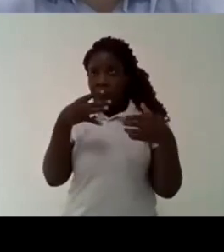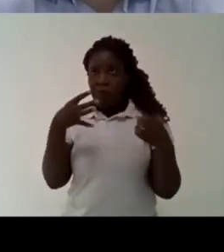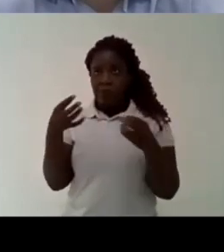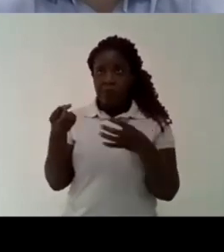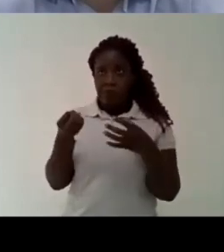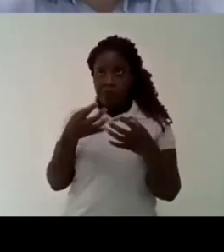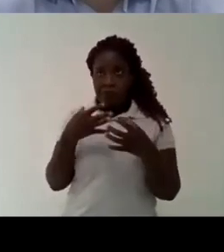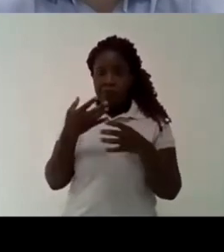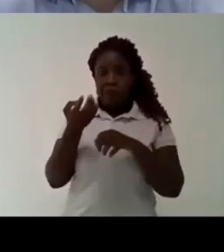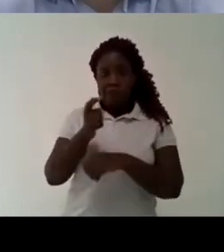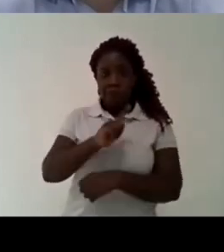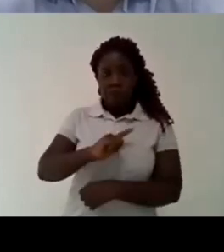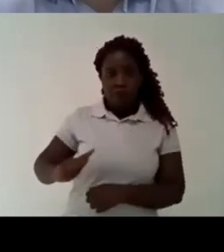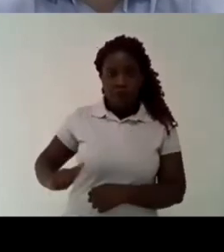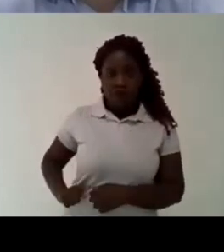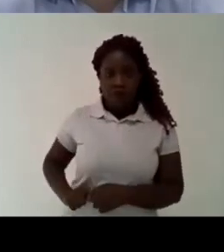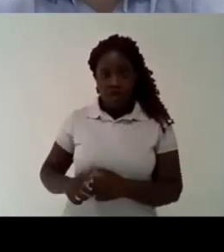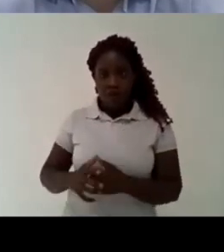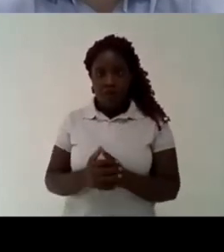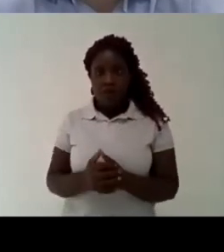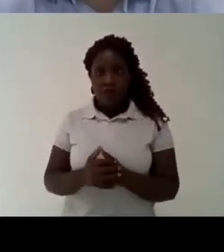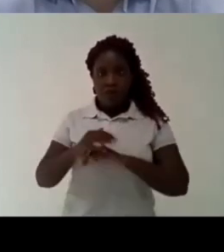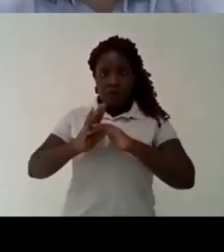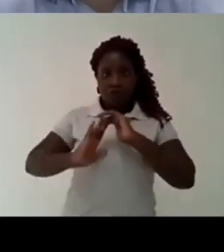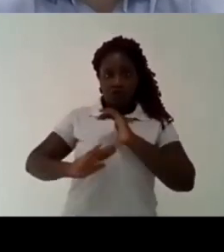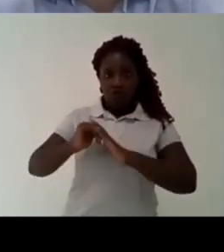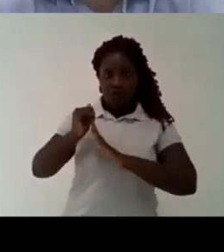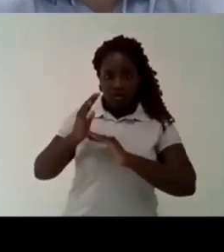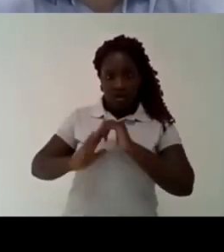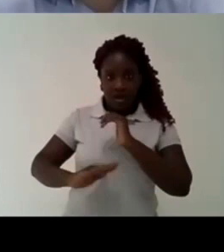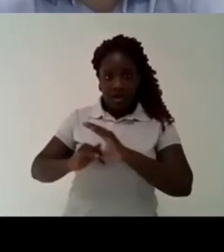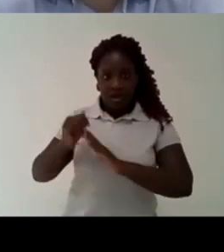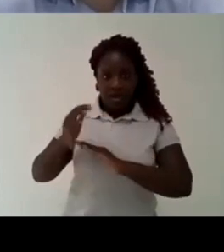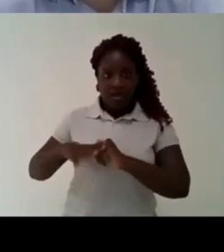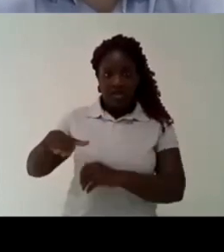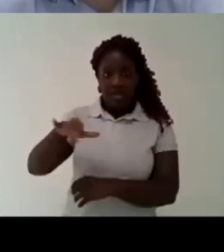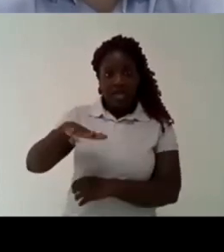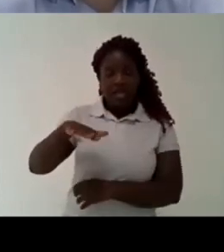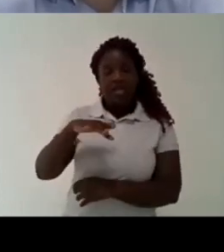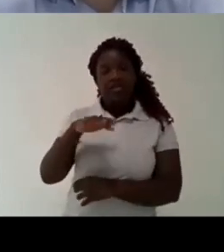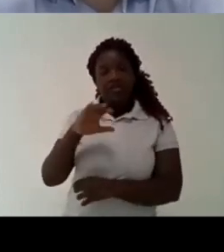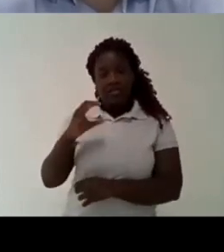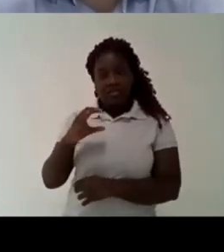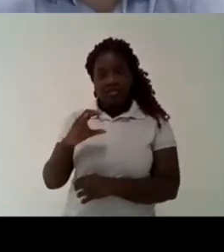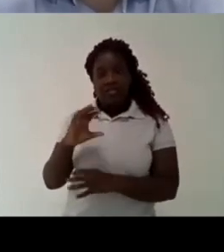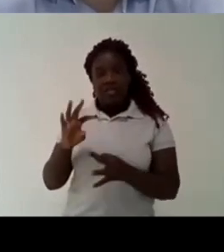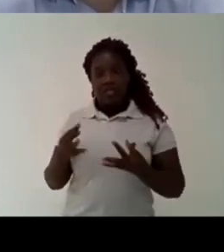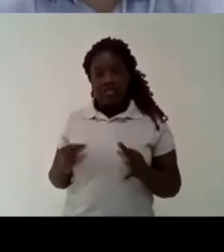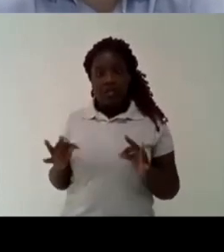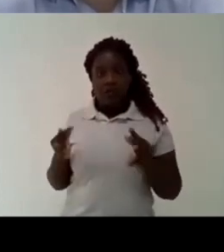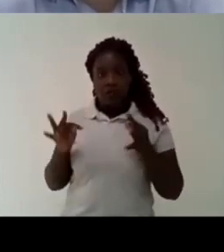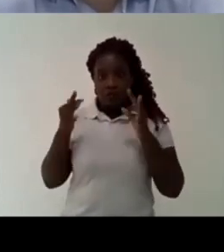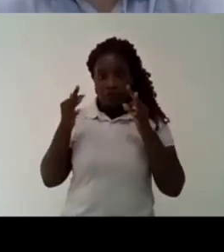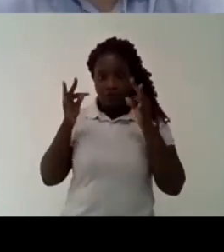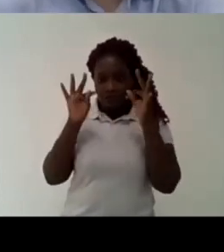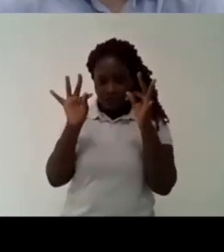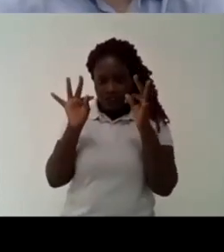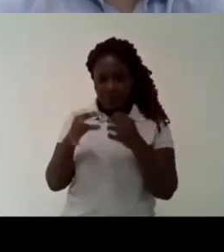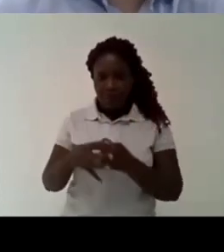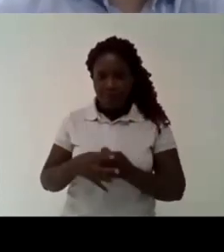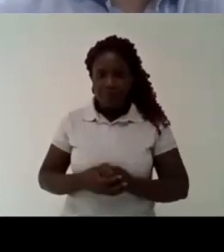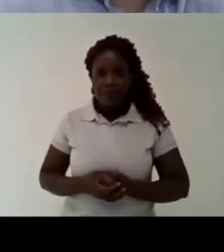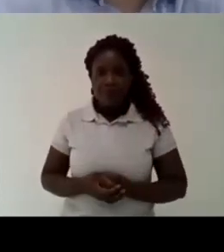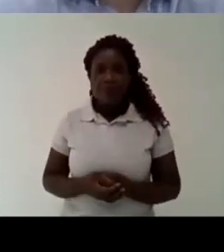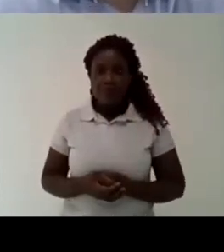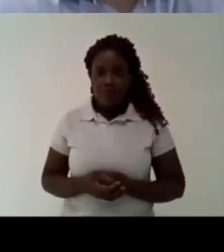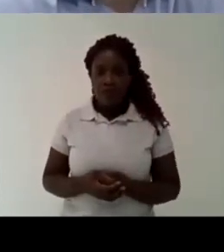qualifications uh university qualifications in brazil we have a situation where where you were a few